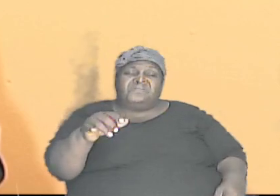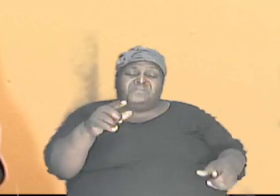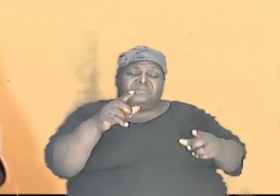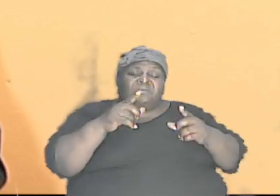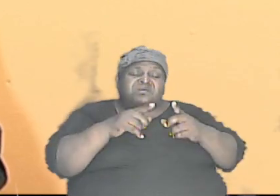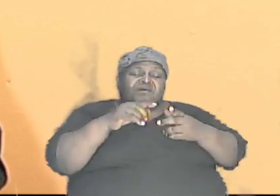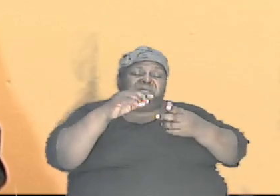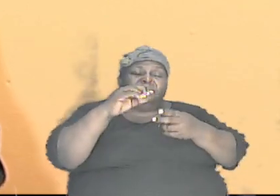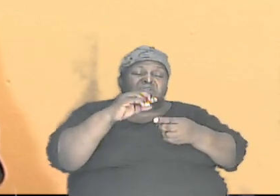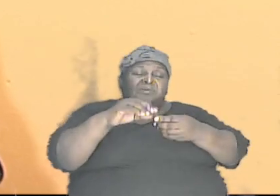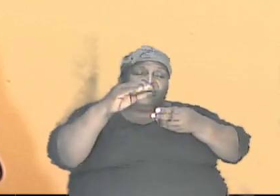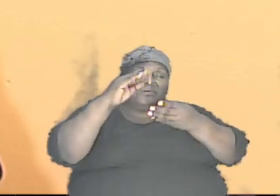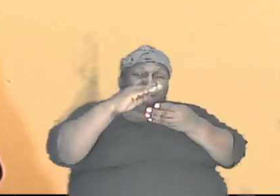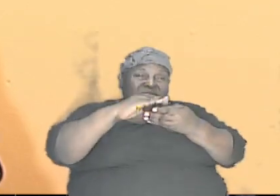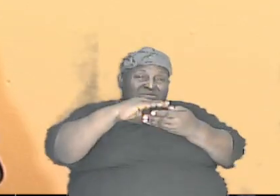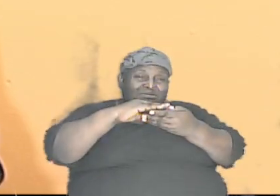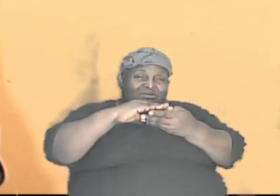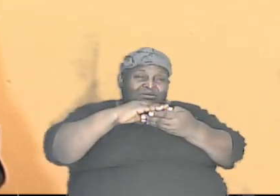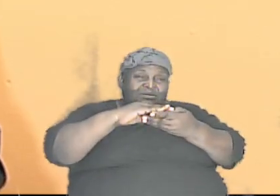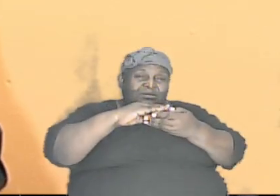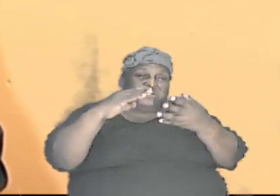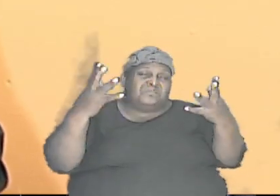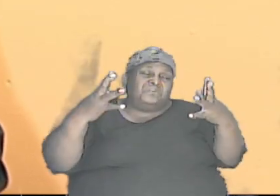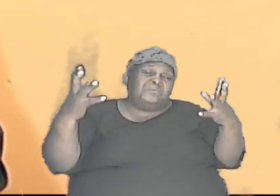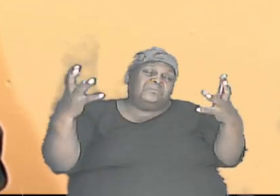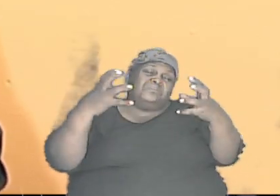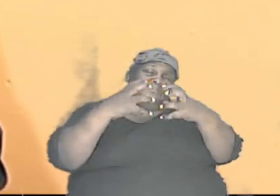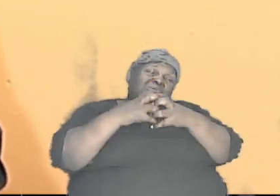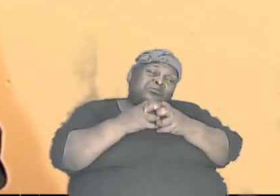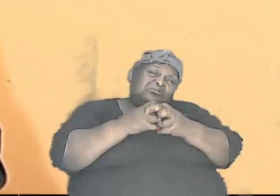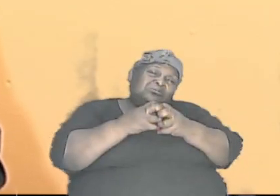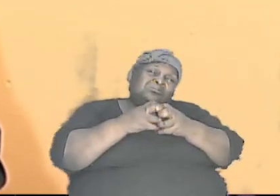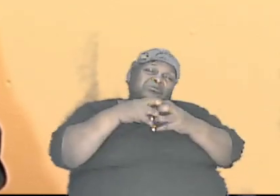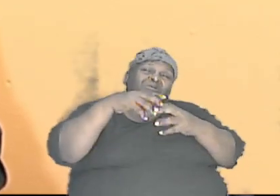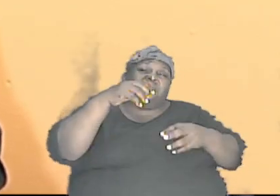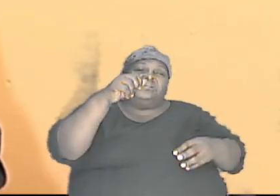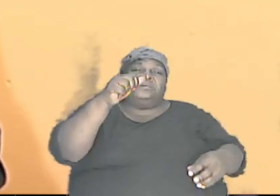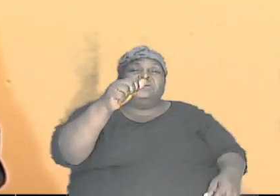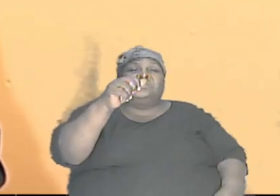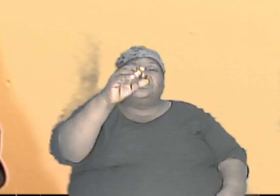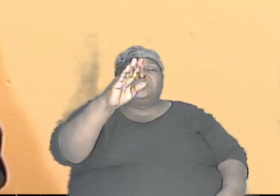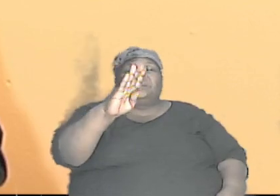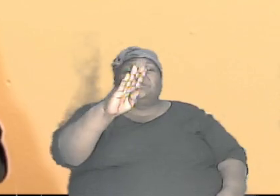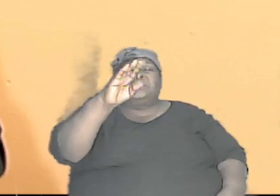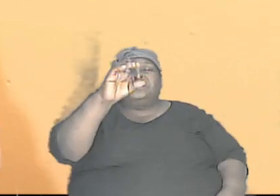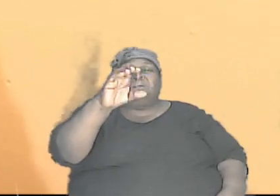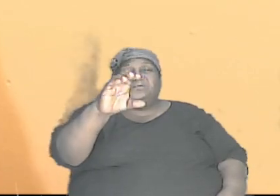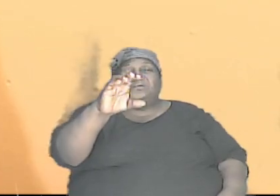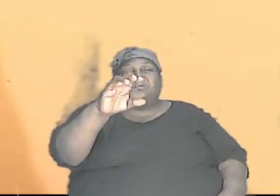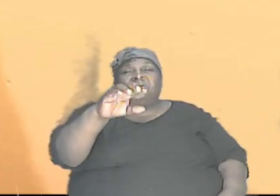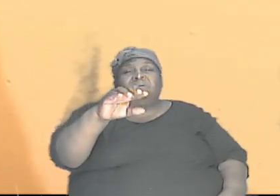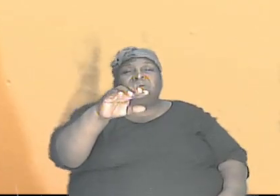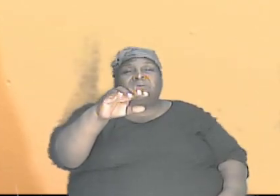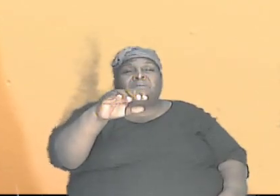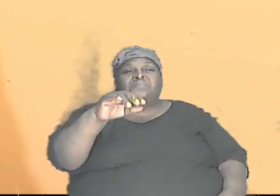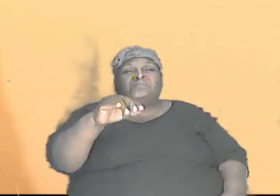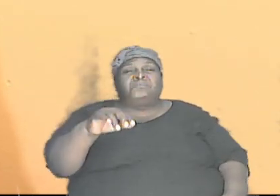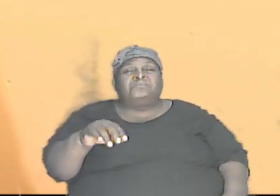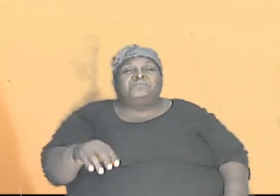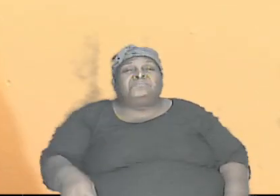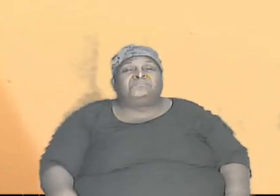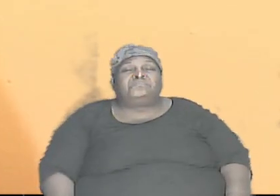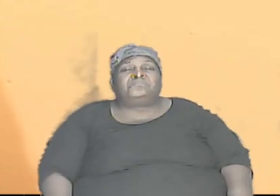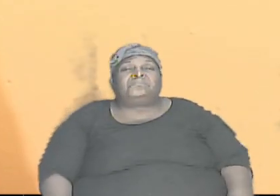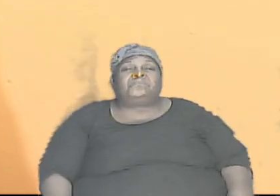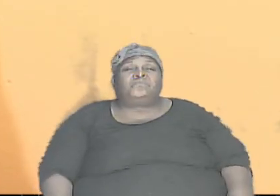us what the combination will look like with A and that's the screen. We're going to bring it up now because it's going to show